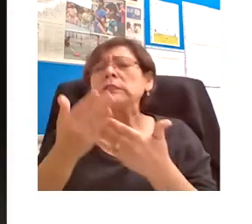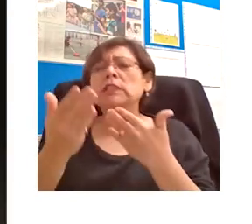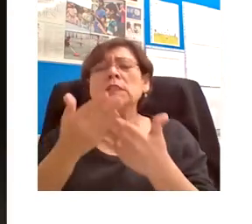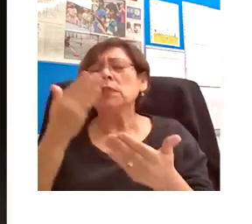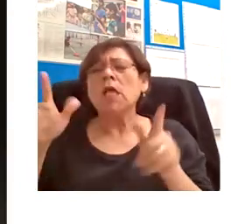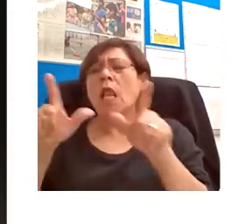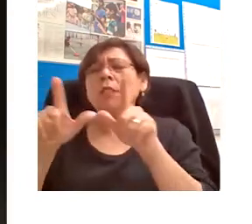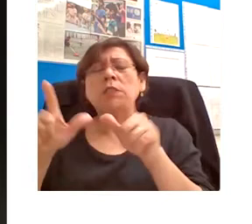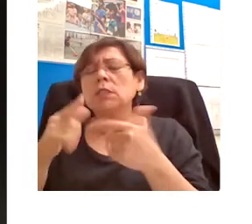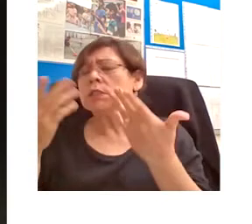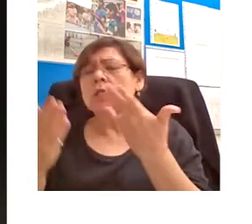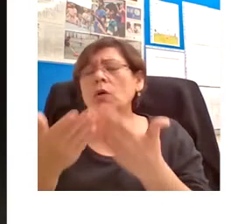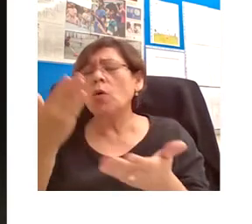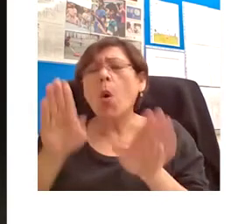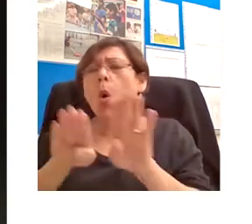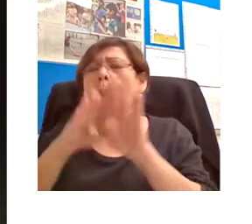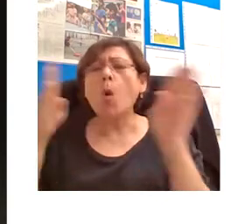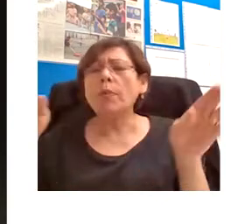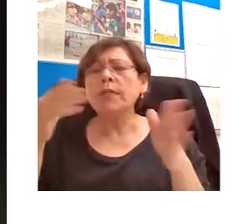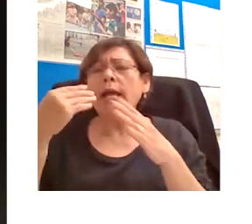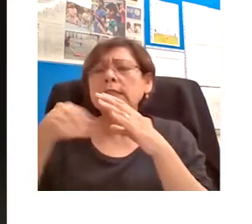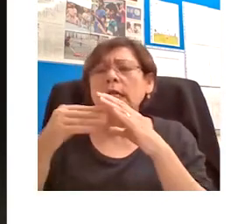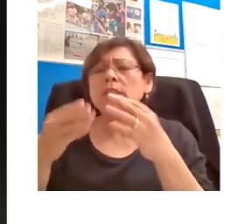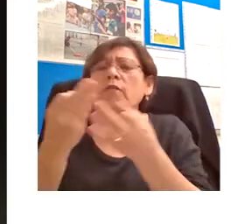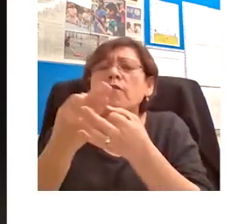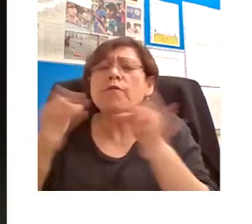reuse for educational purposes, free of charge.